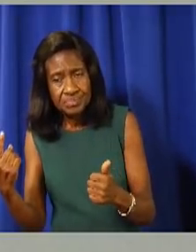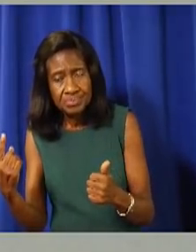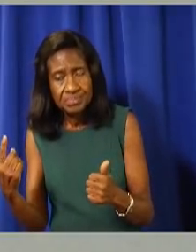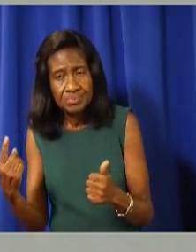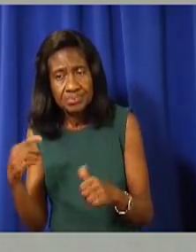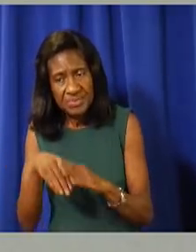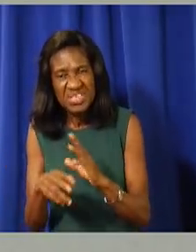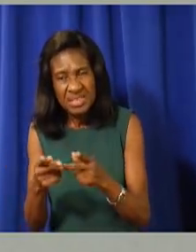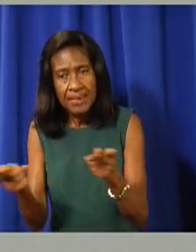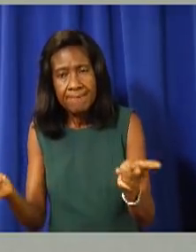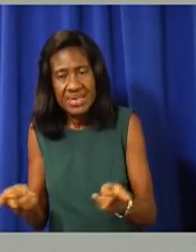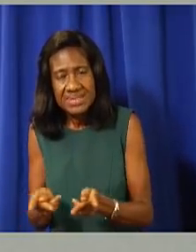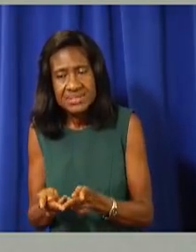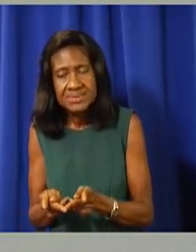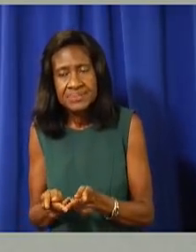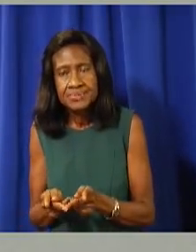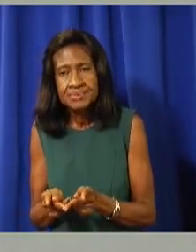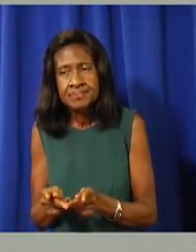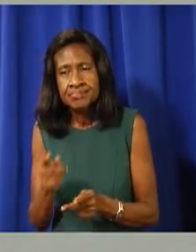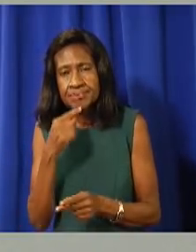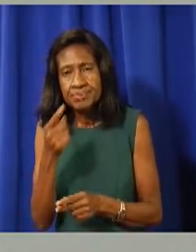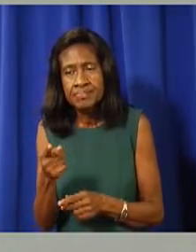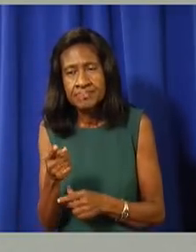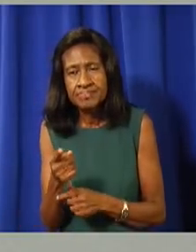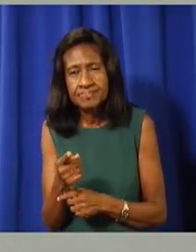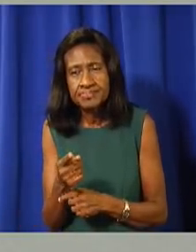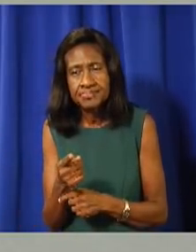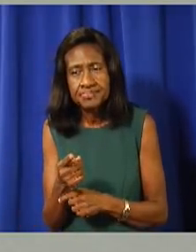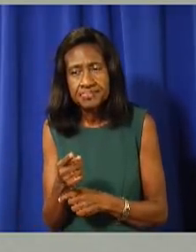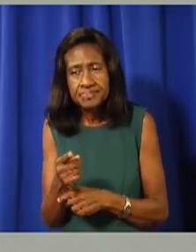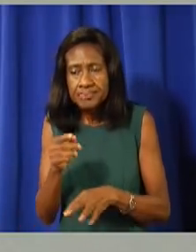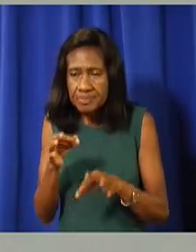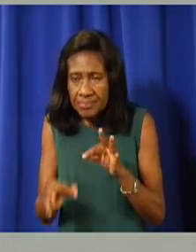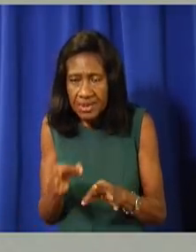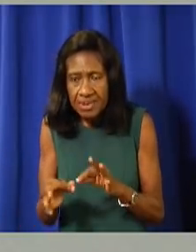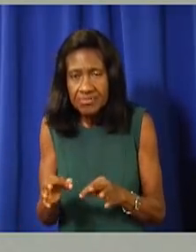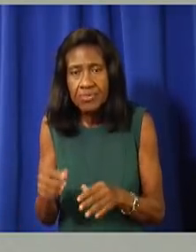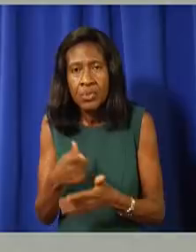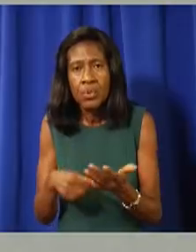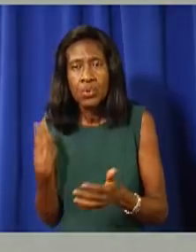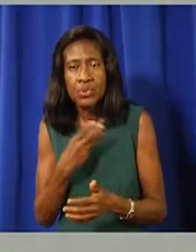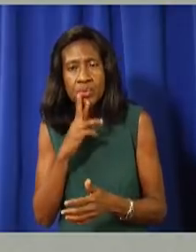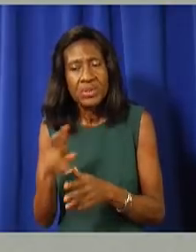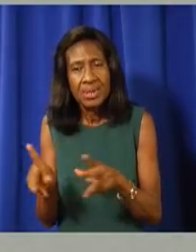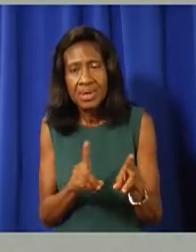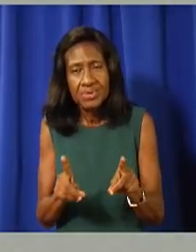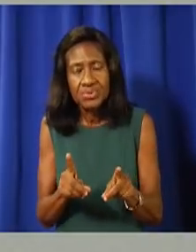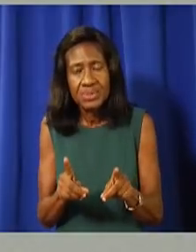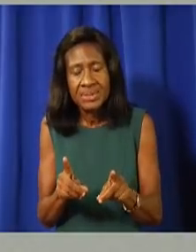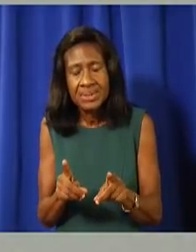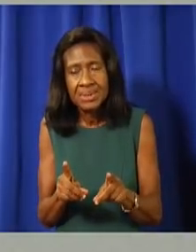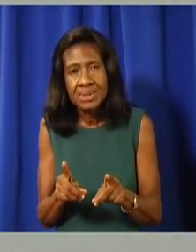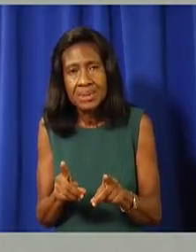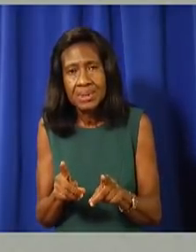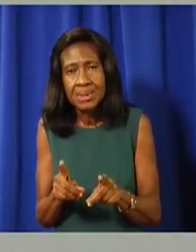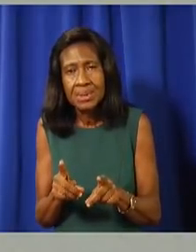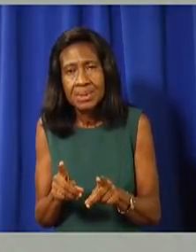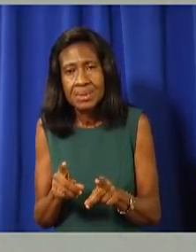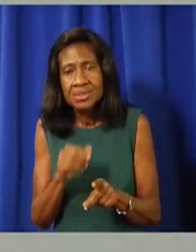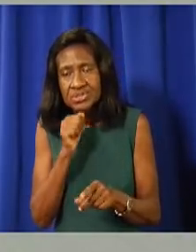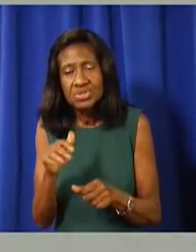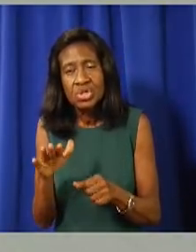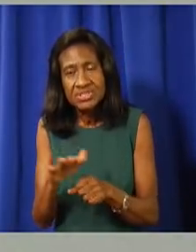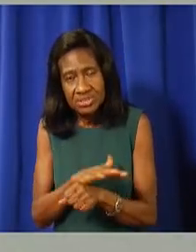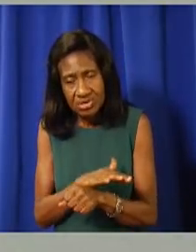what we are doing isn't working well. If we identify additional risk in certain areas, we will have to make